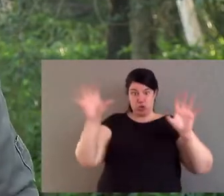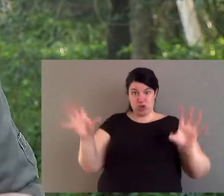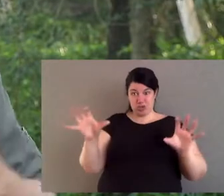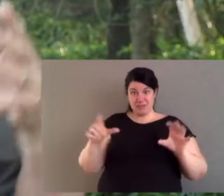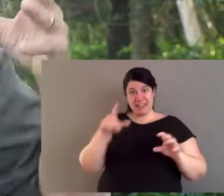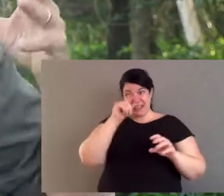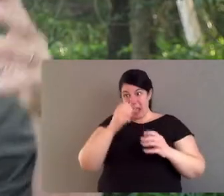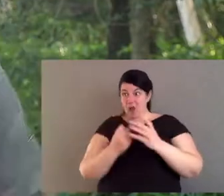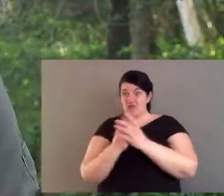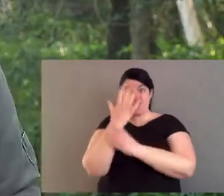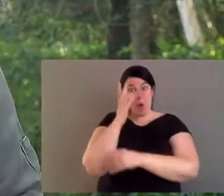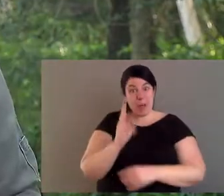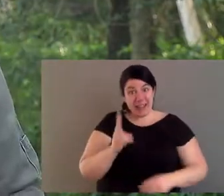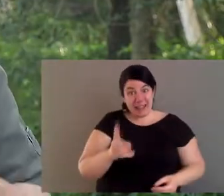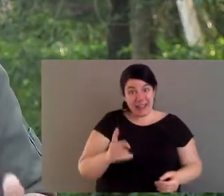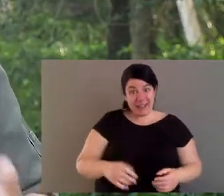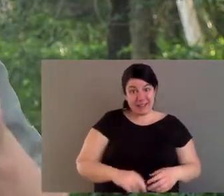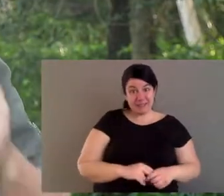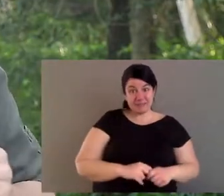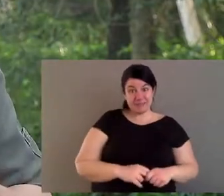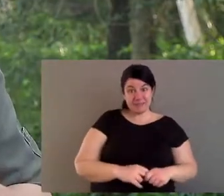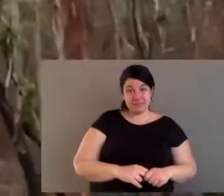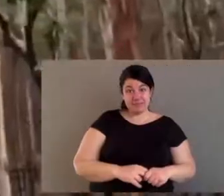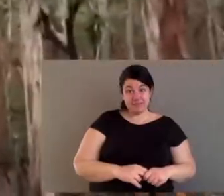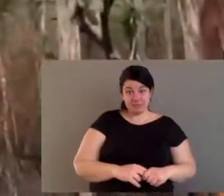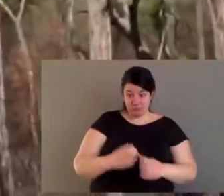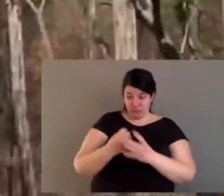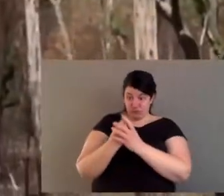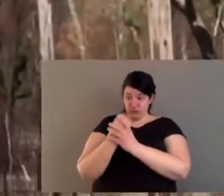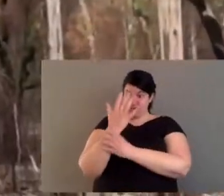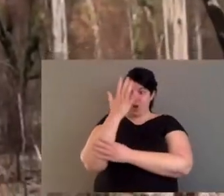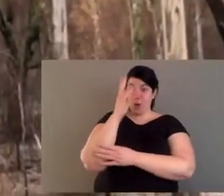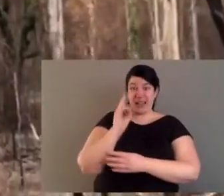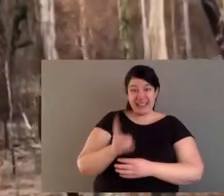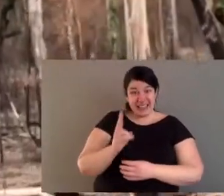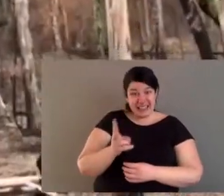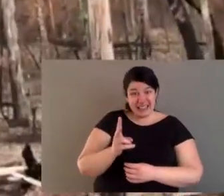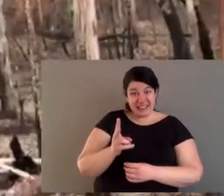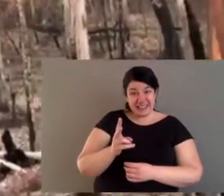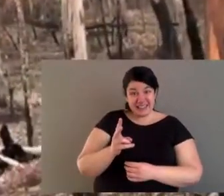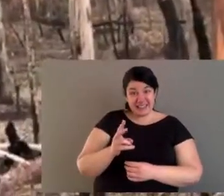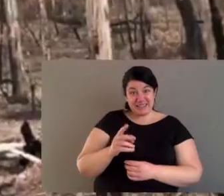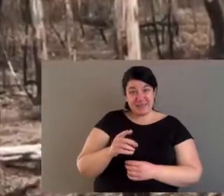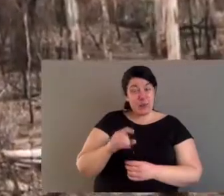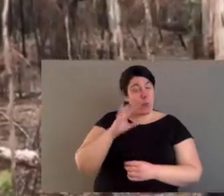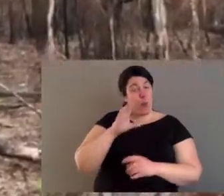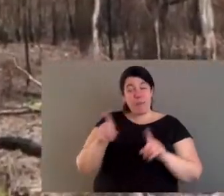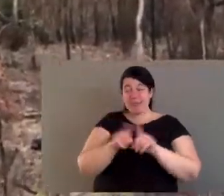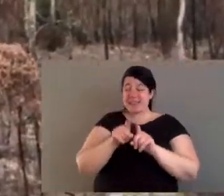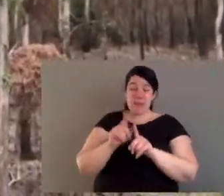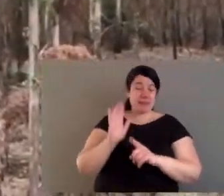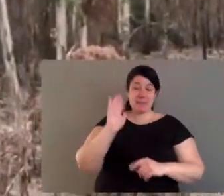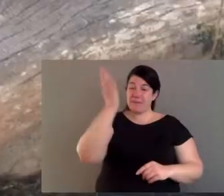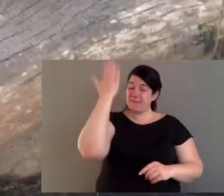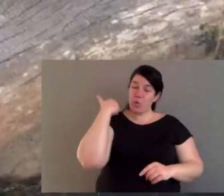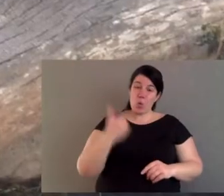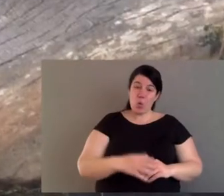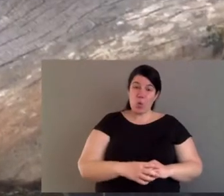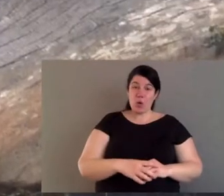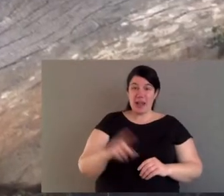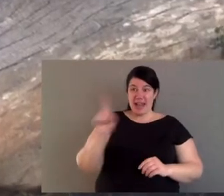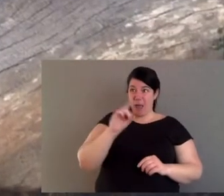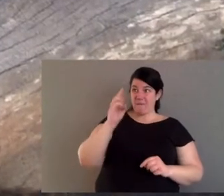care. But now it comes back to the bush. Can it recover? And remember, as a part of that recovery,